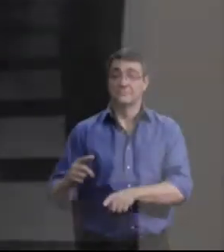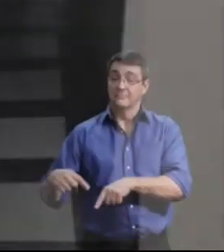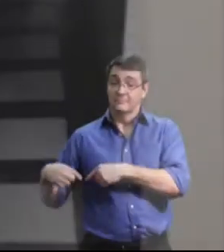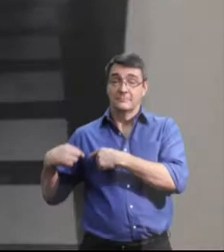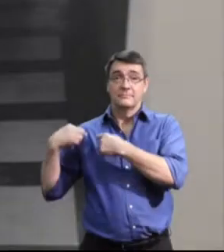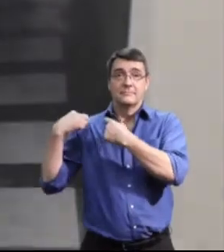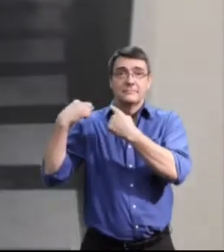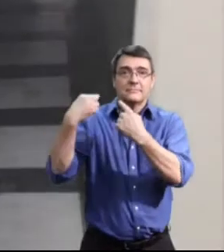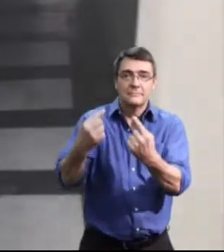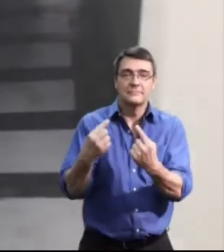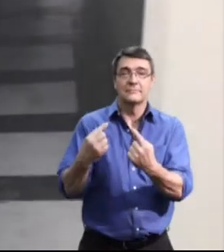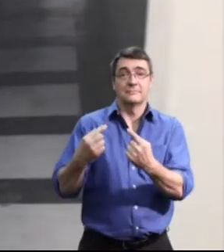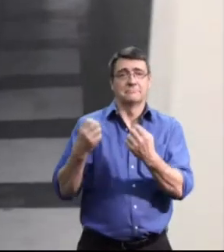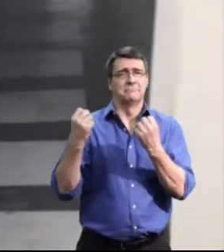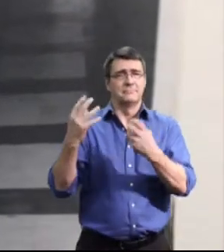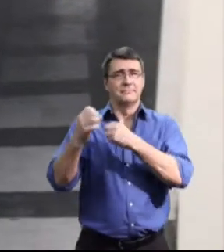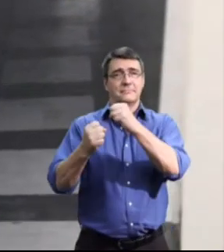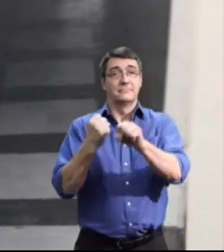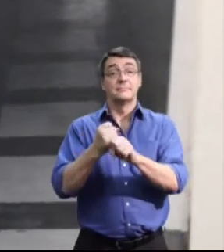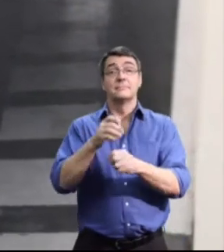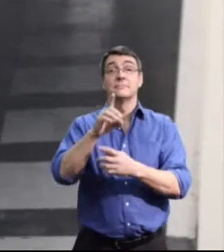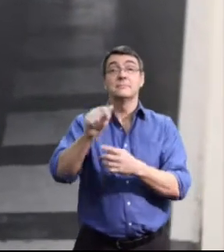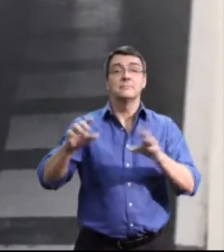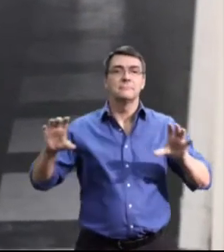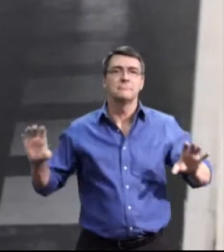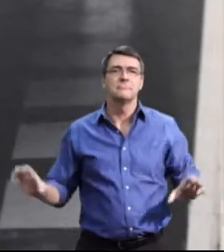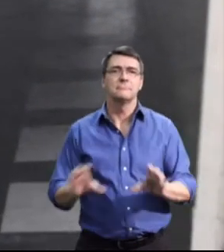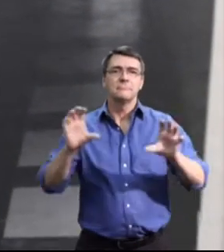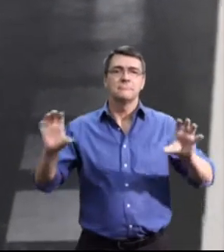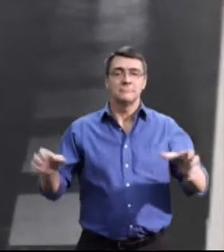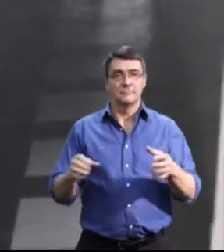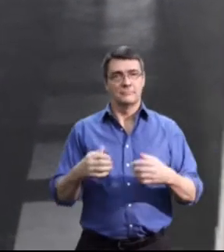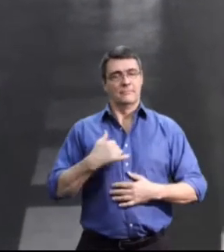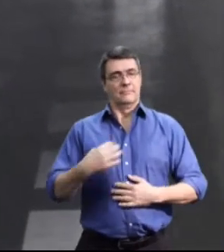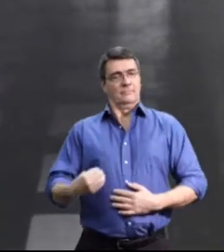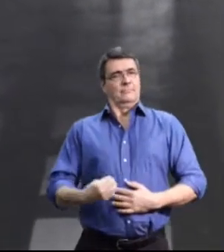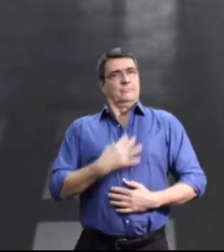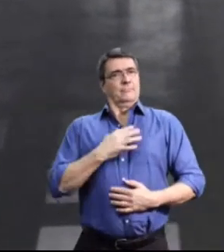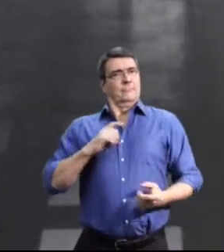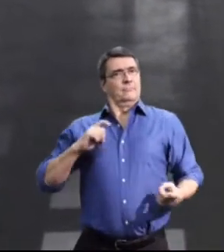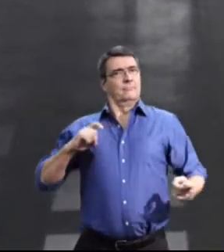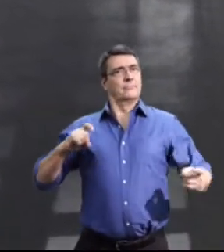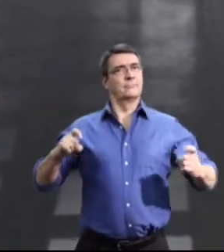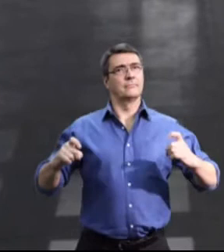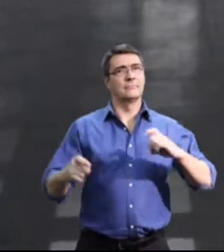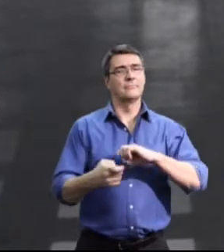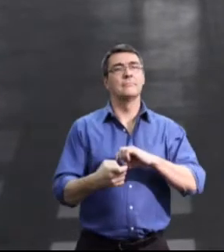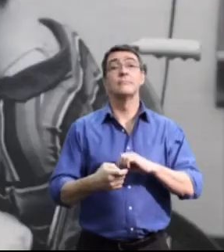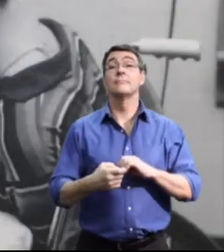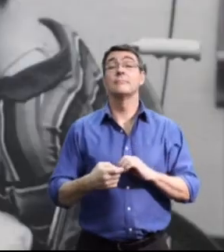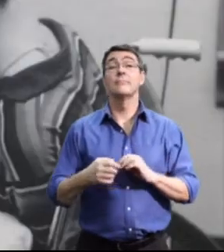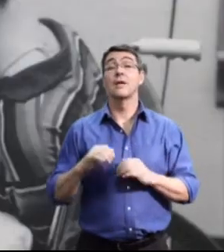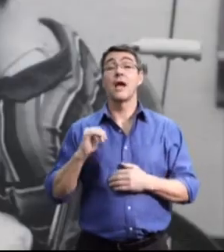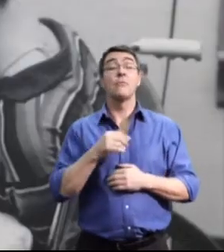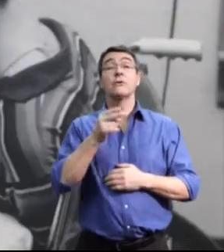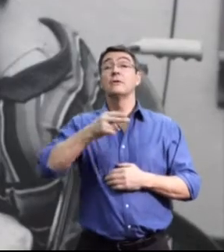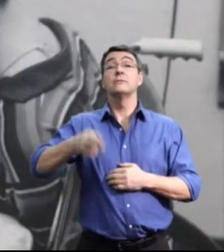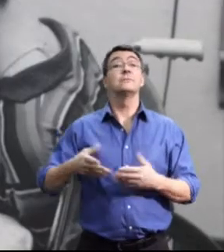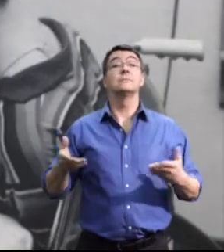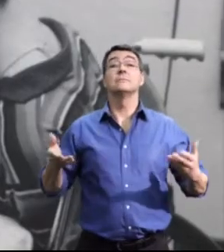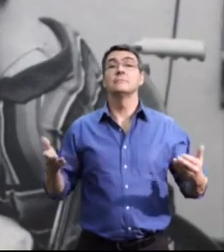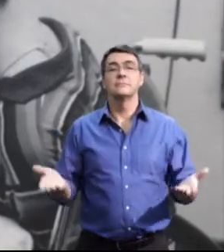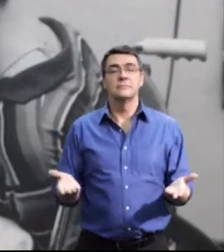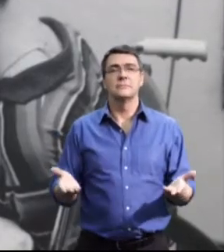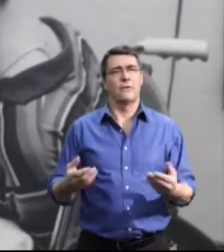Over the last several years, the disability movement has both reflected and inspired change. Throughout our